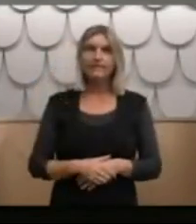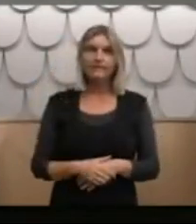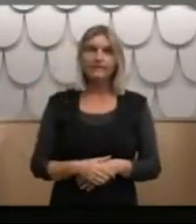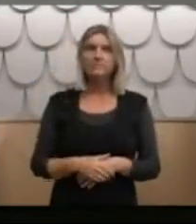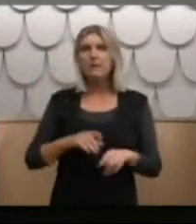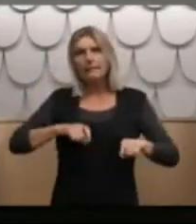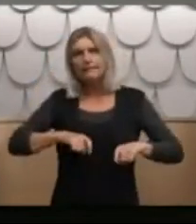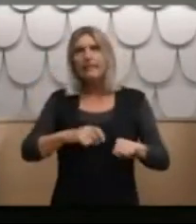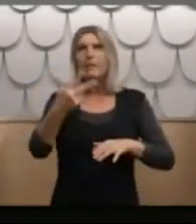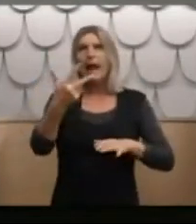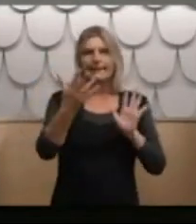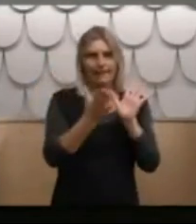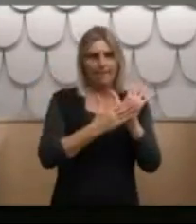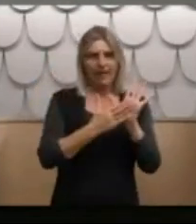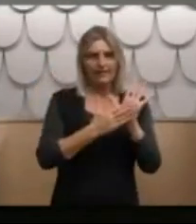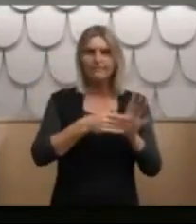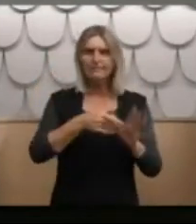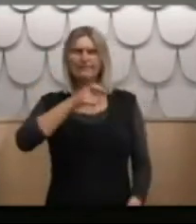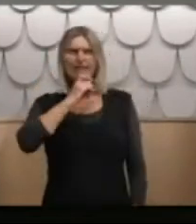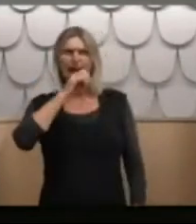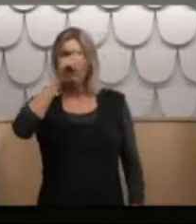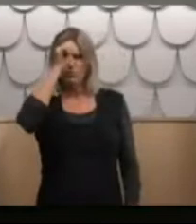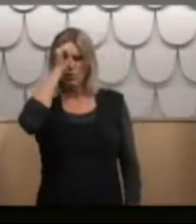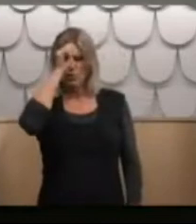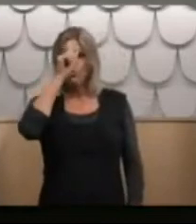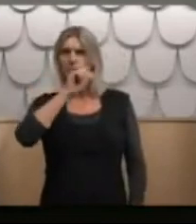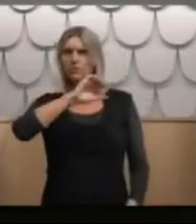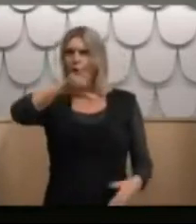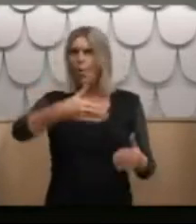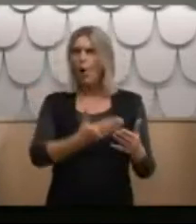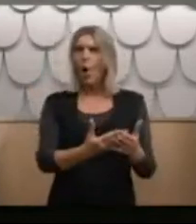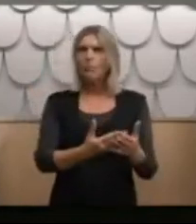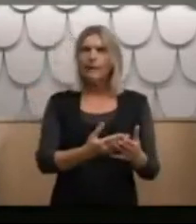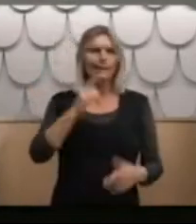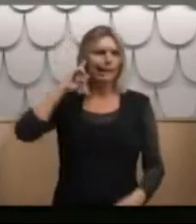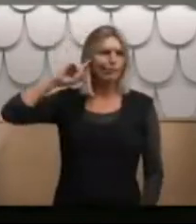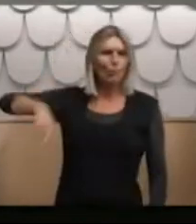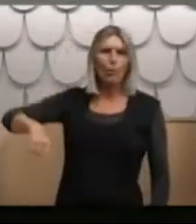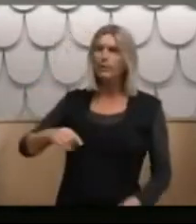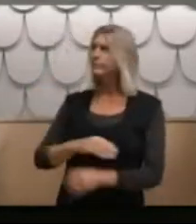there. The staff knew it was happening, but they tend to blind die.